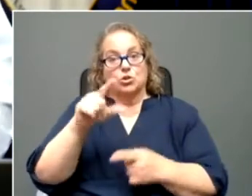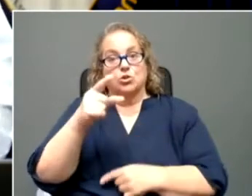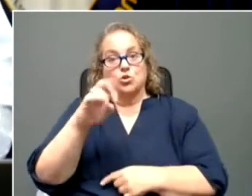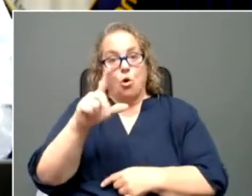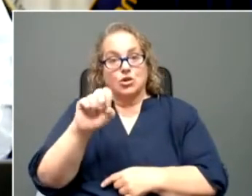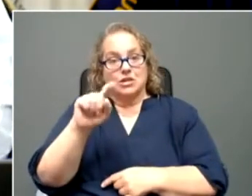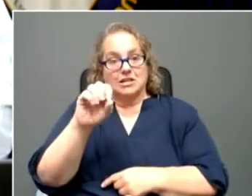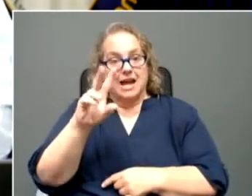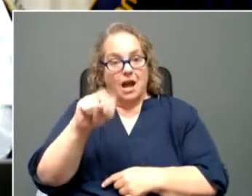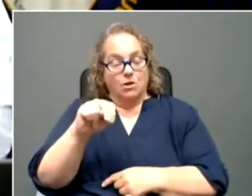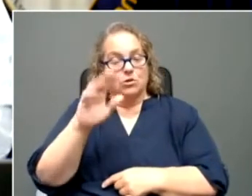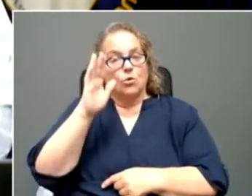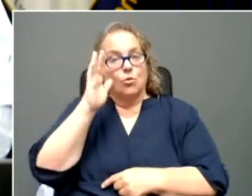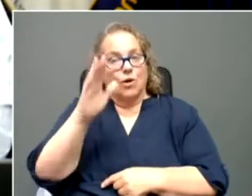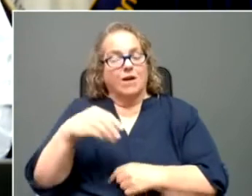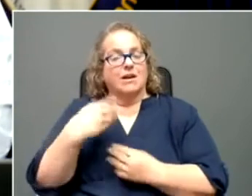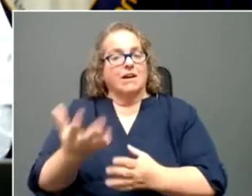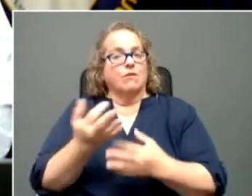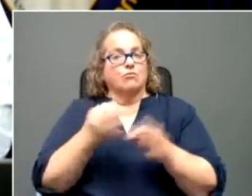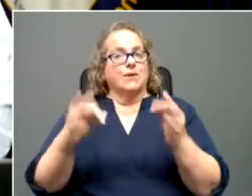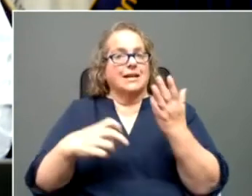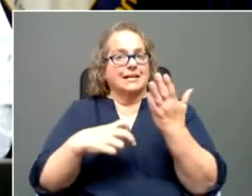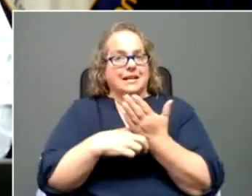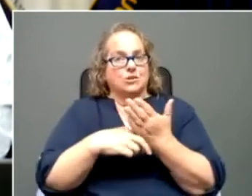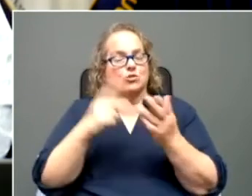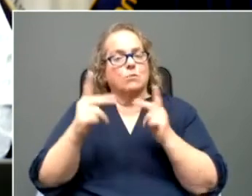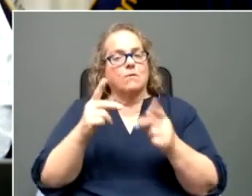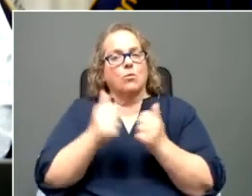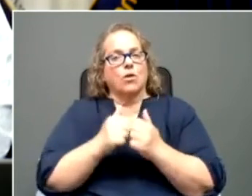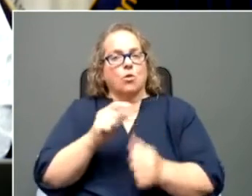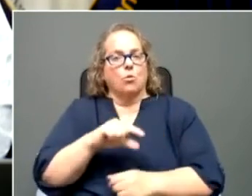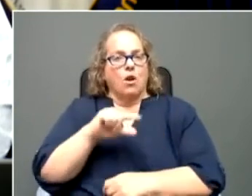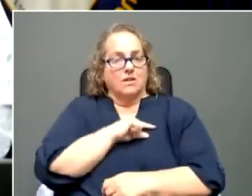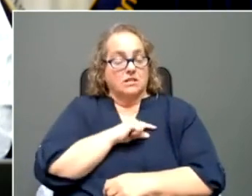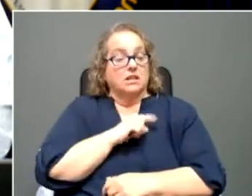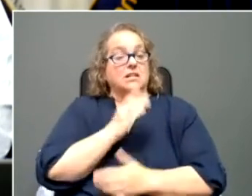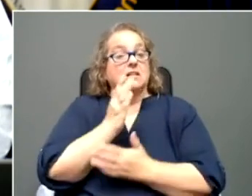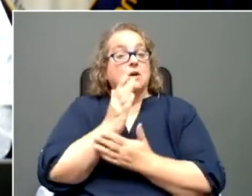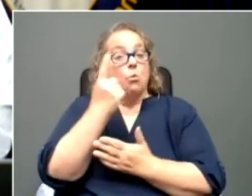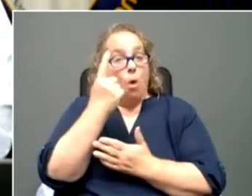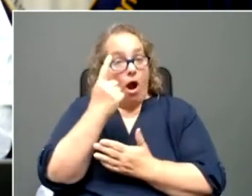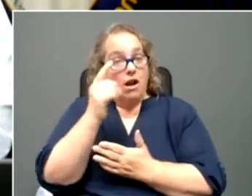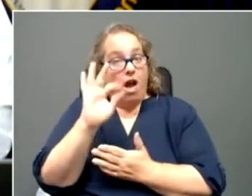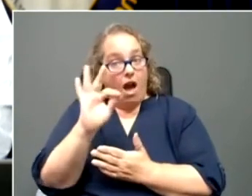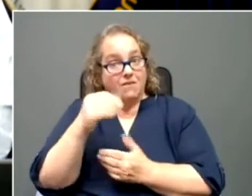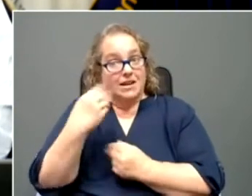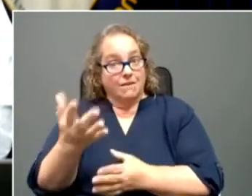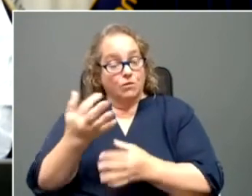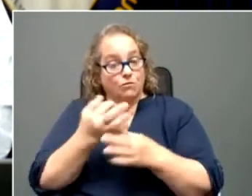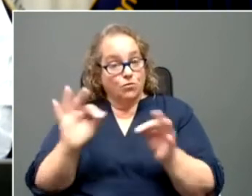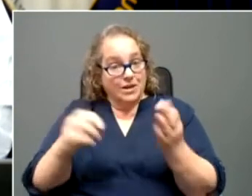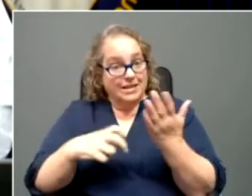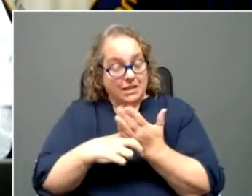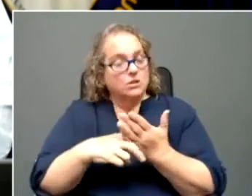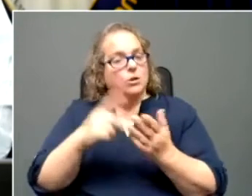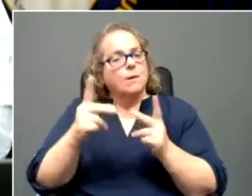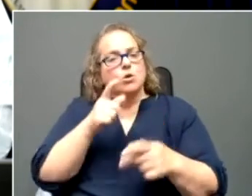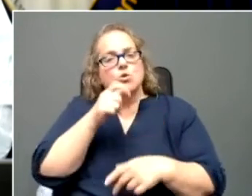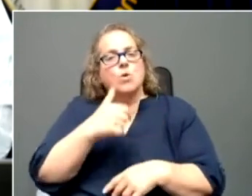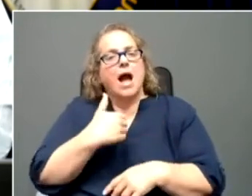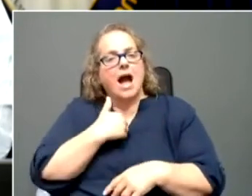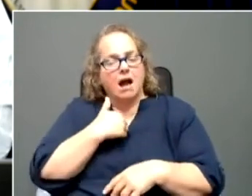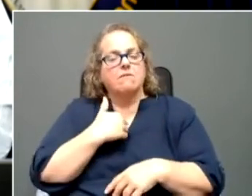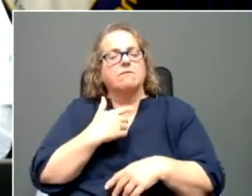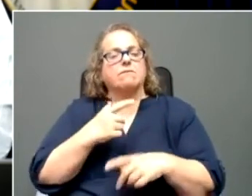qualifications, and one of those is showing proof of vaccination and the series advertises there will be no masks, no